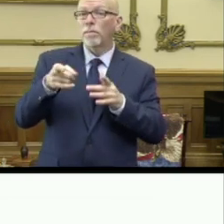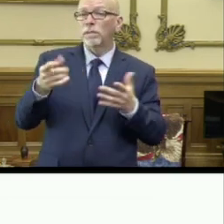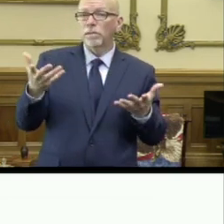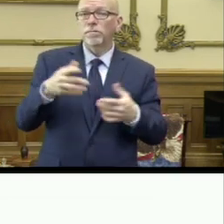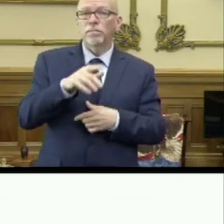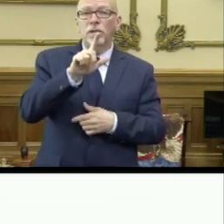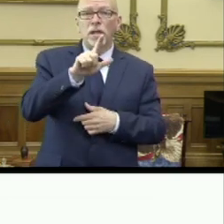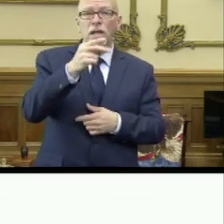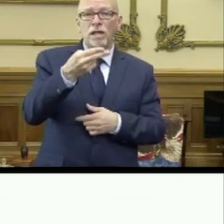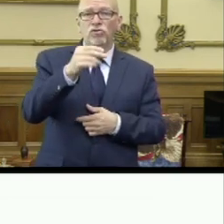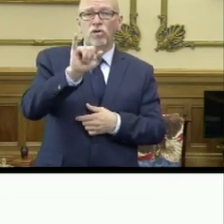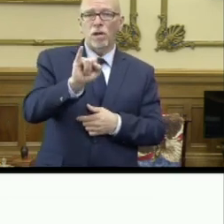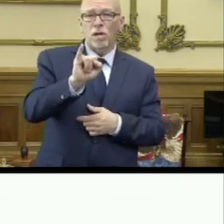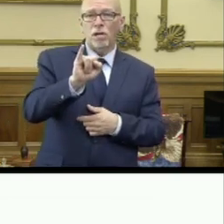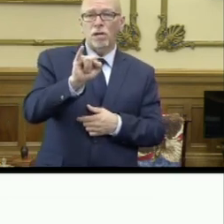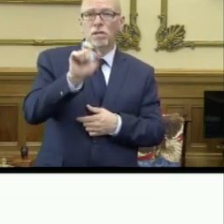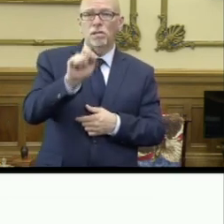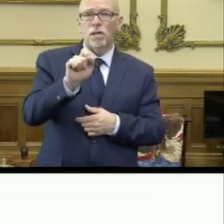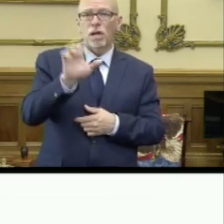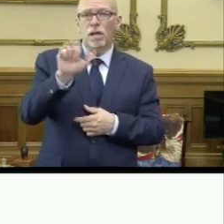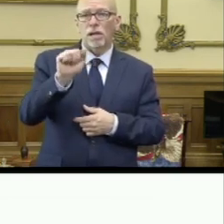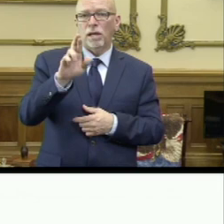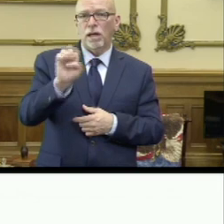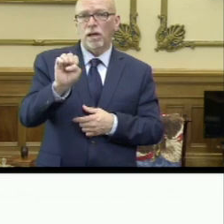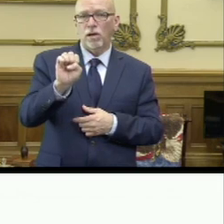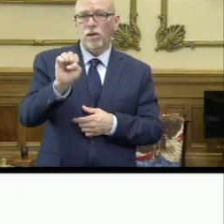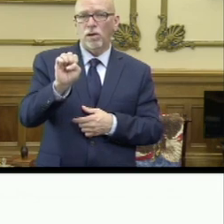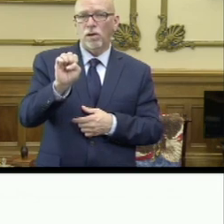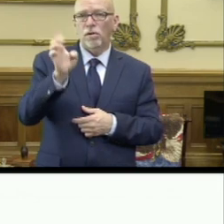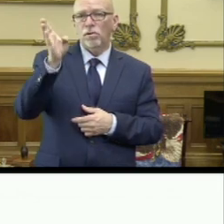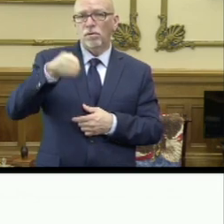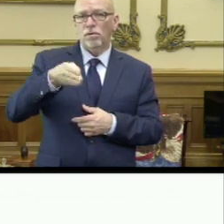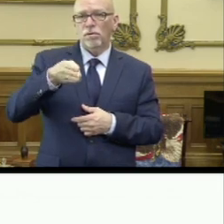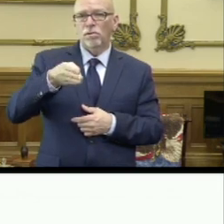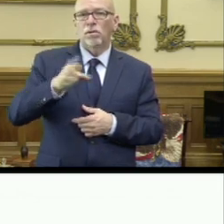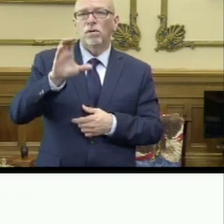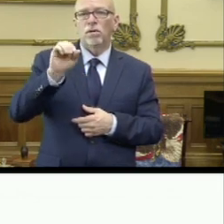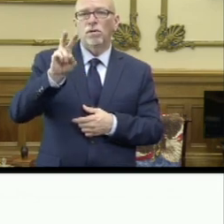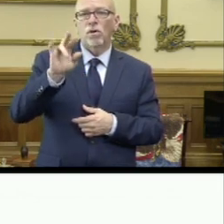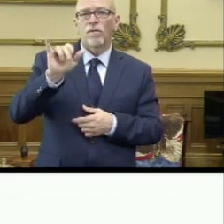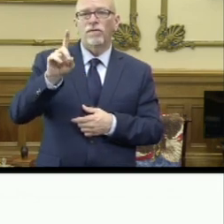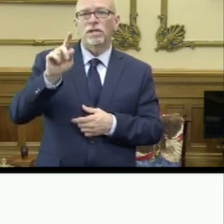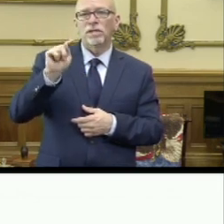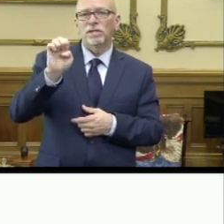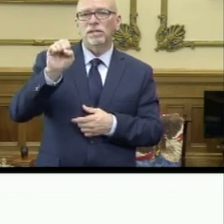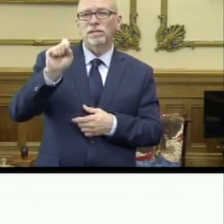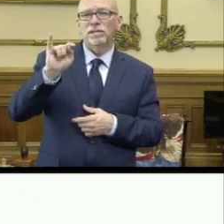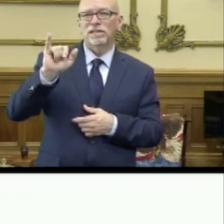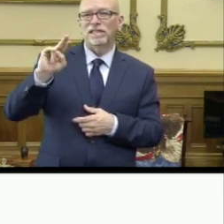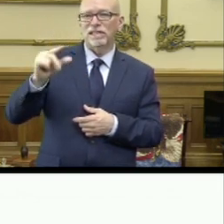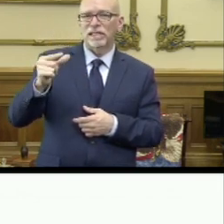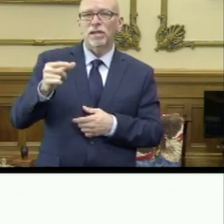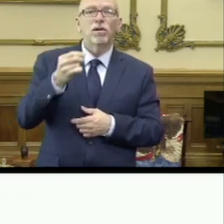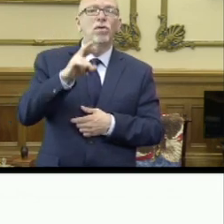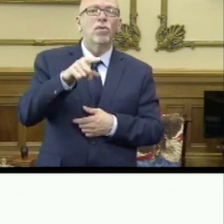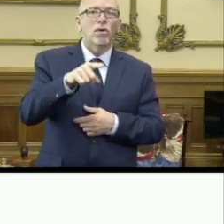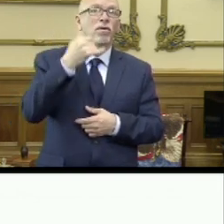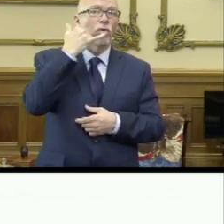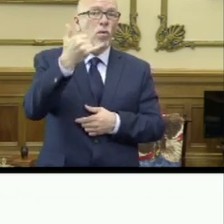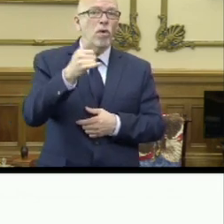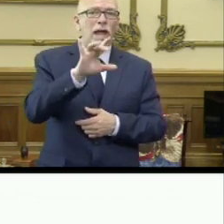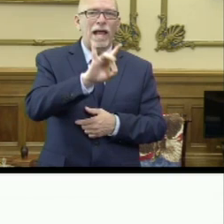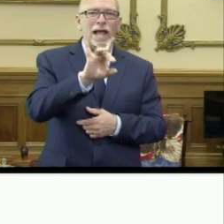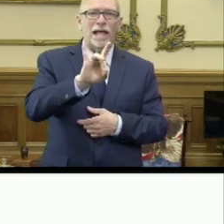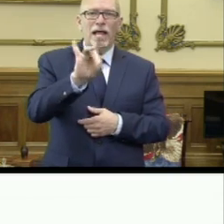lhi.care forward slash COVID testing or by phone at